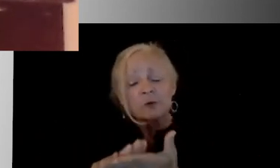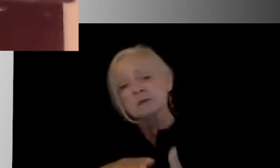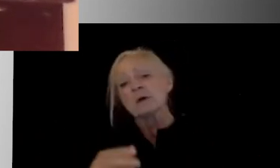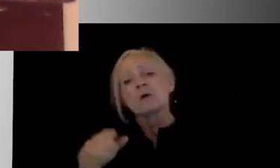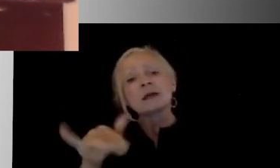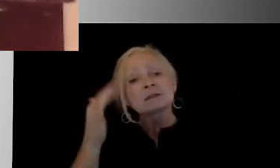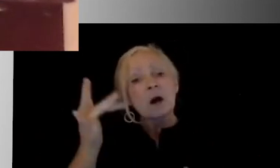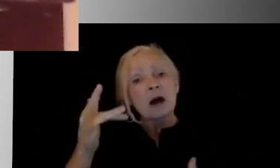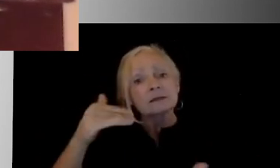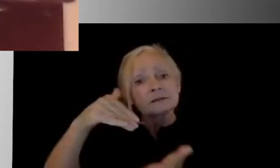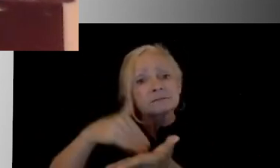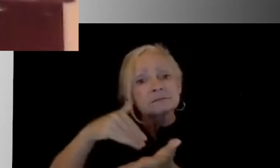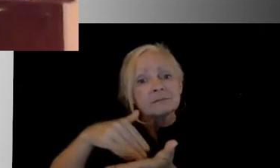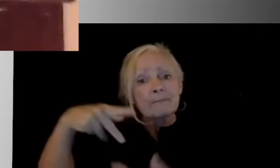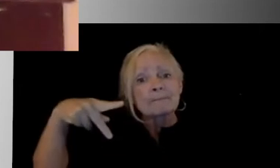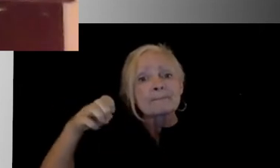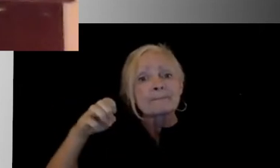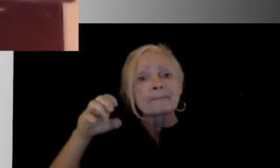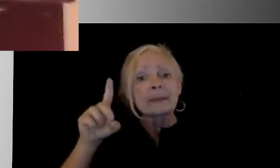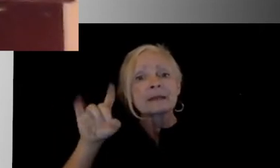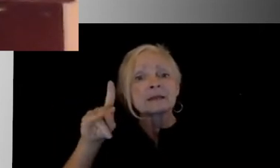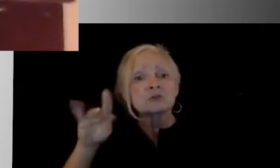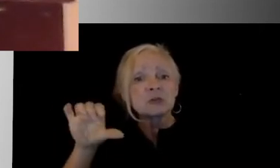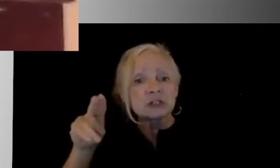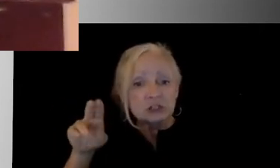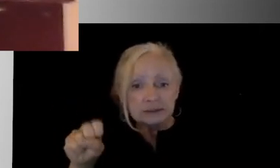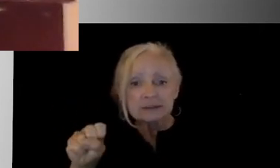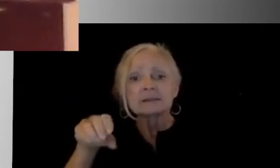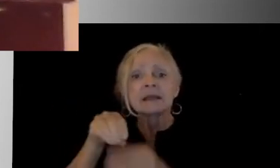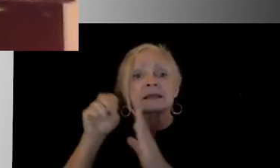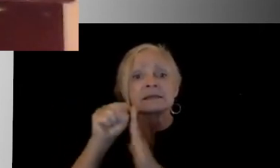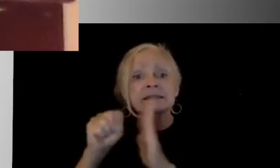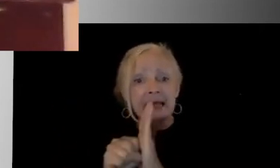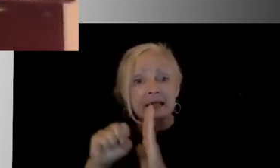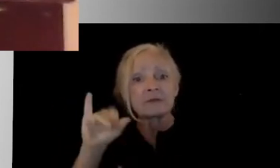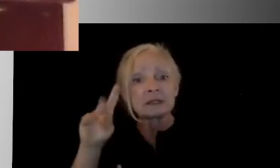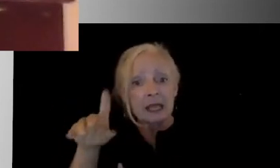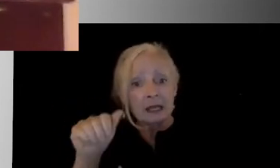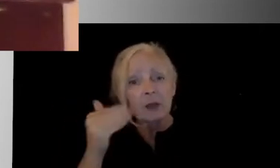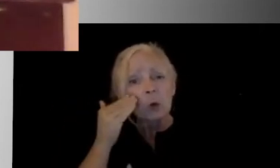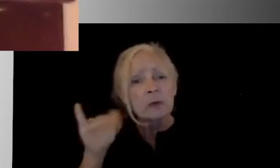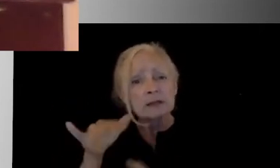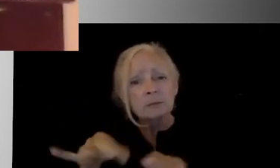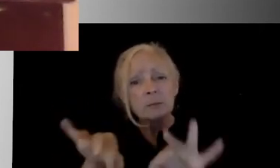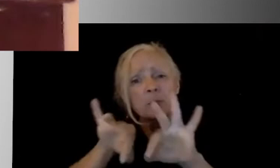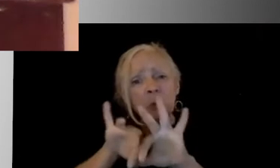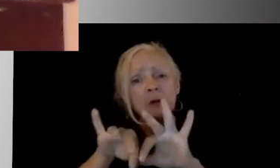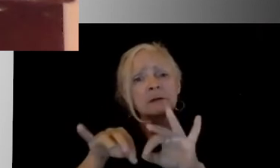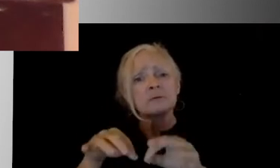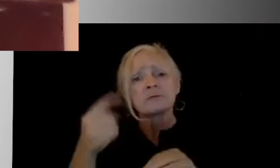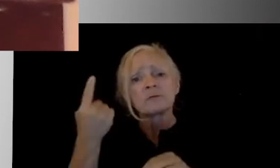pediatricians, not only in the state of Indiana, and also across the country, know that that's a very important aspect of our students being together.